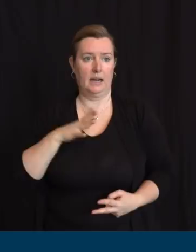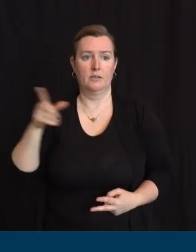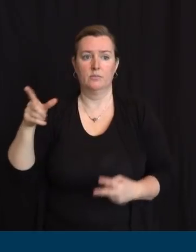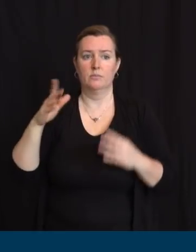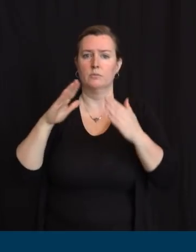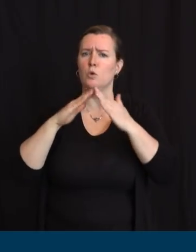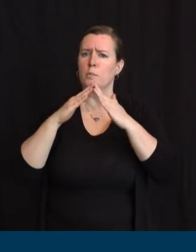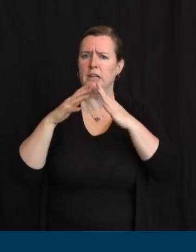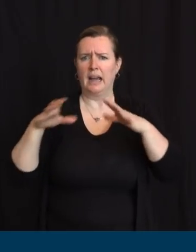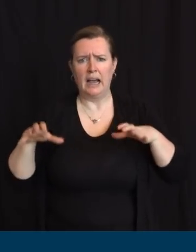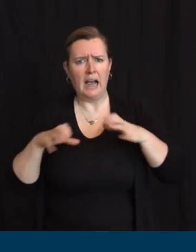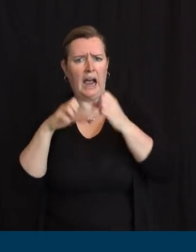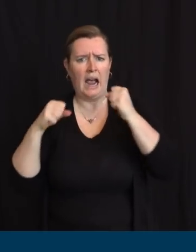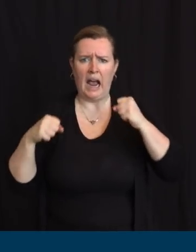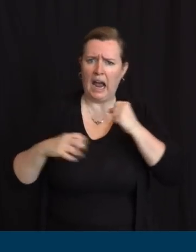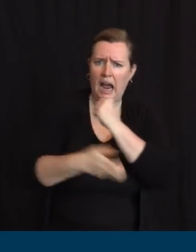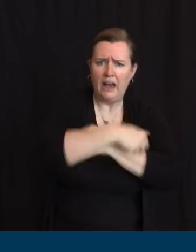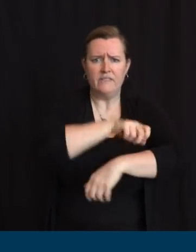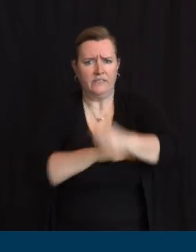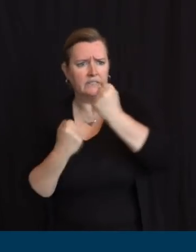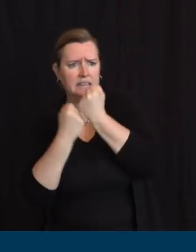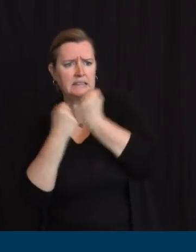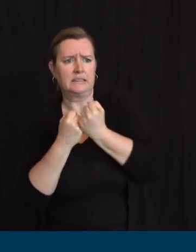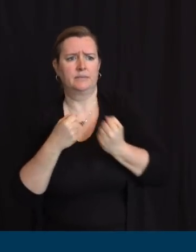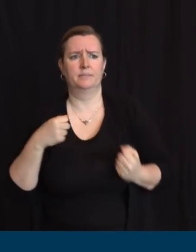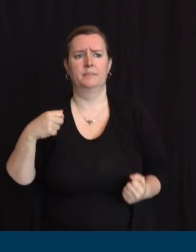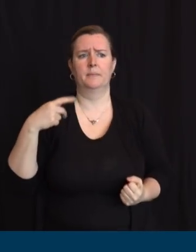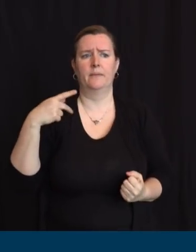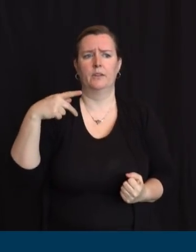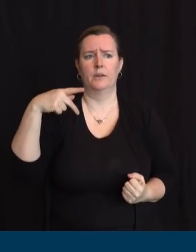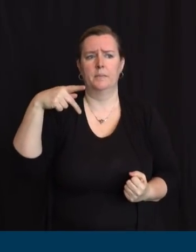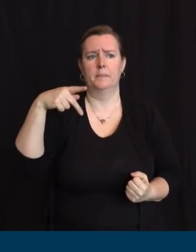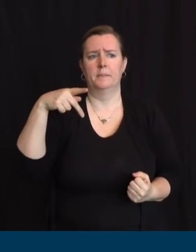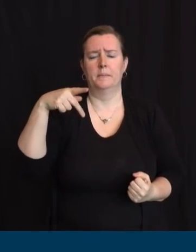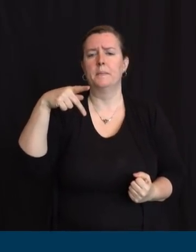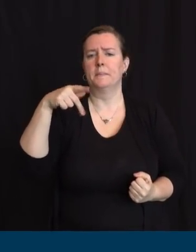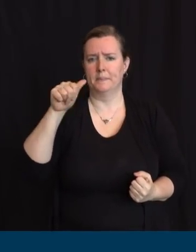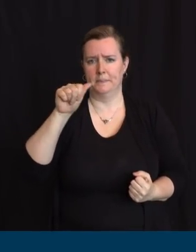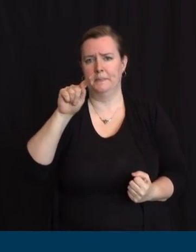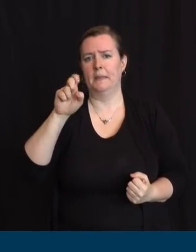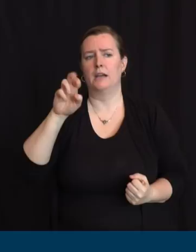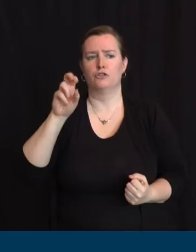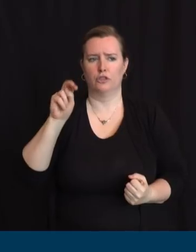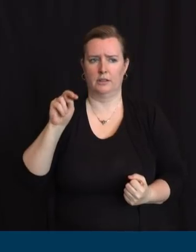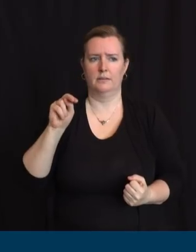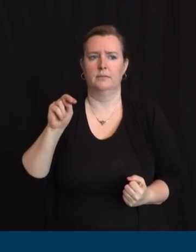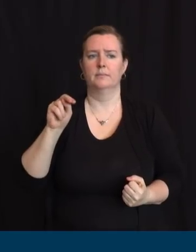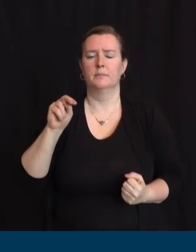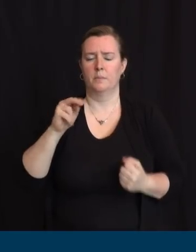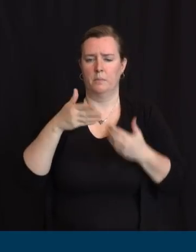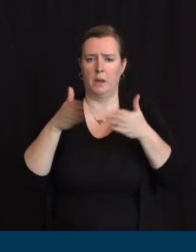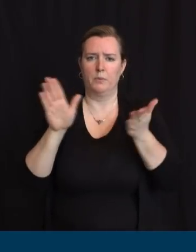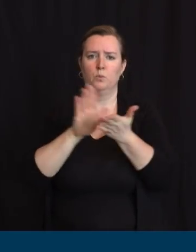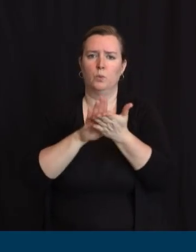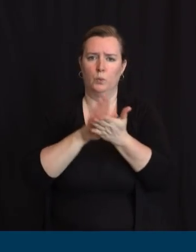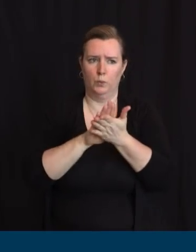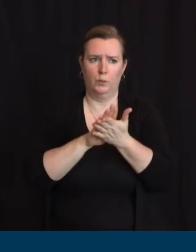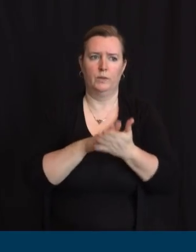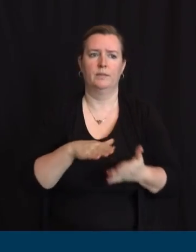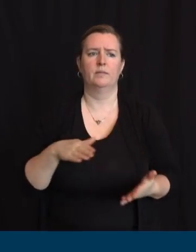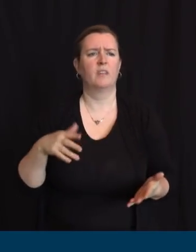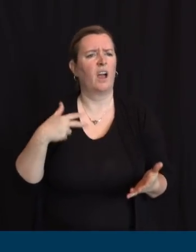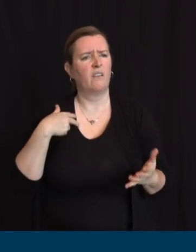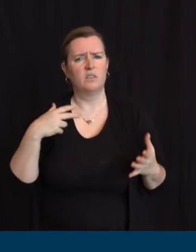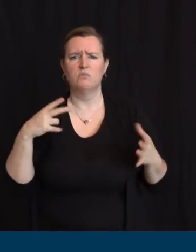educator in the Patterson Public Schools. He has helped organize a small band of volunteers that have named themselves North Jersey